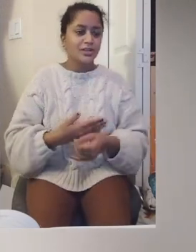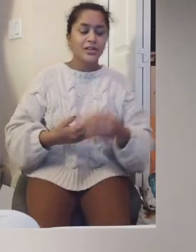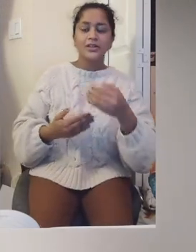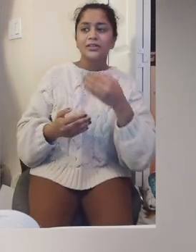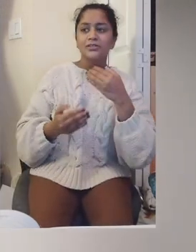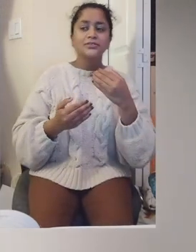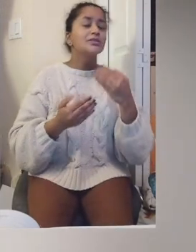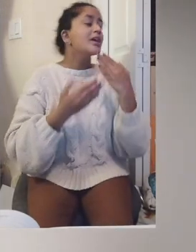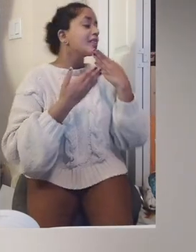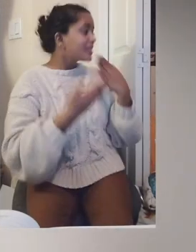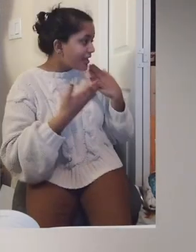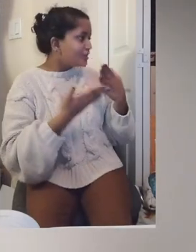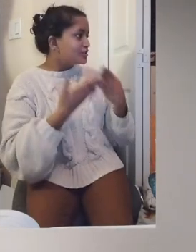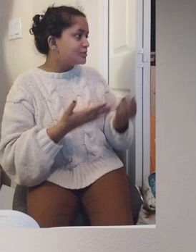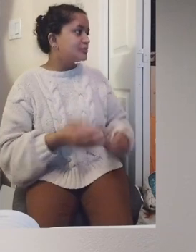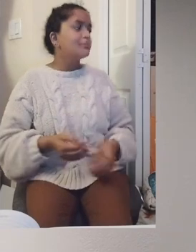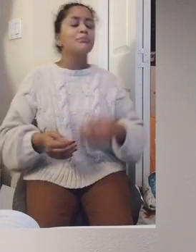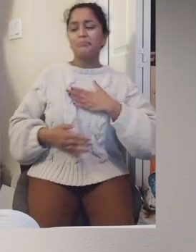the next piece.